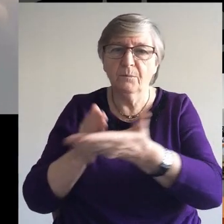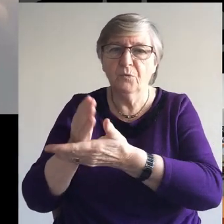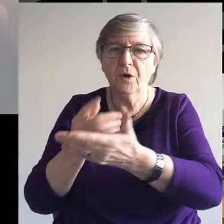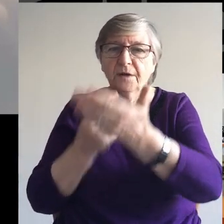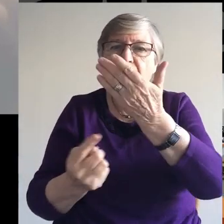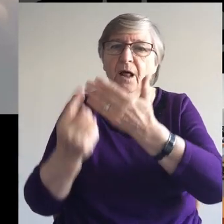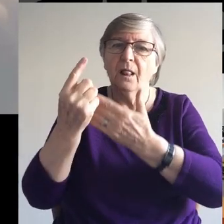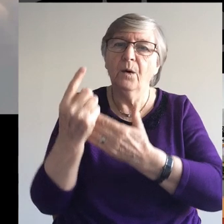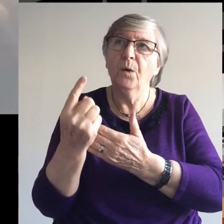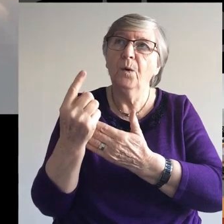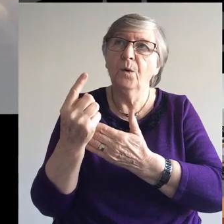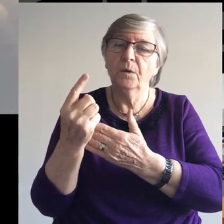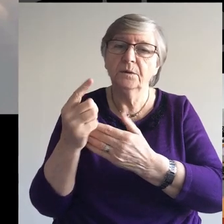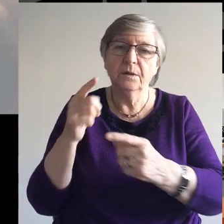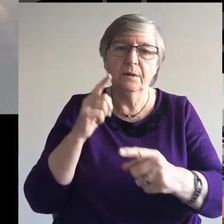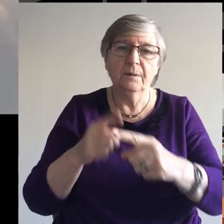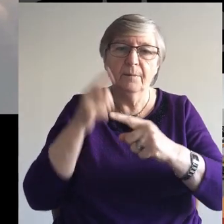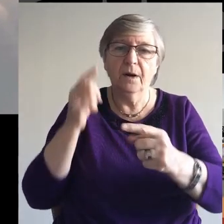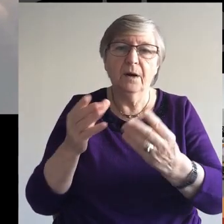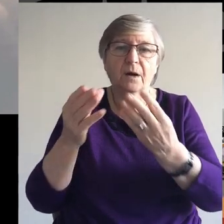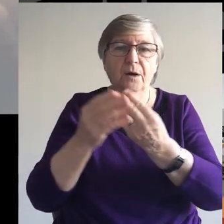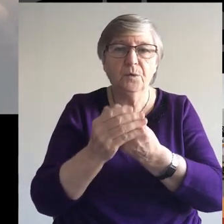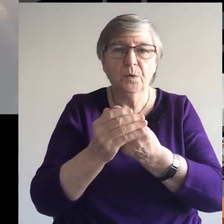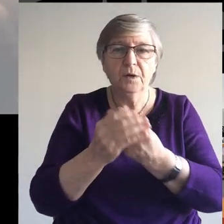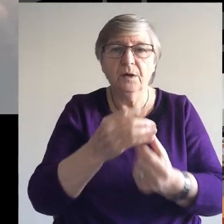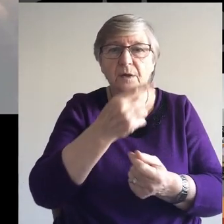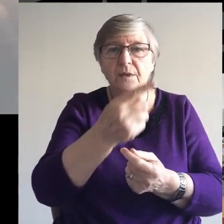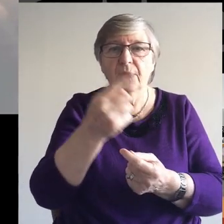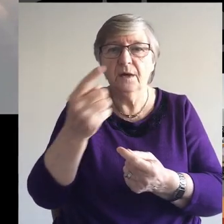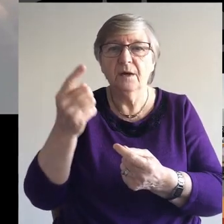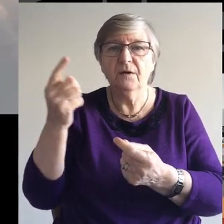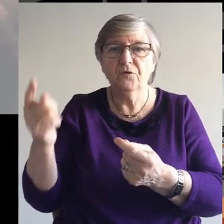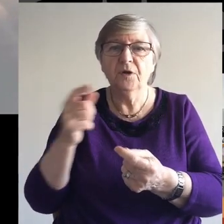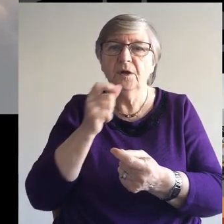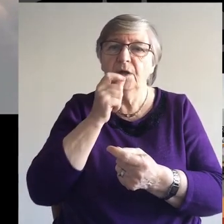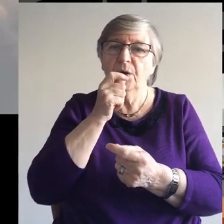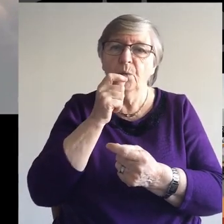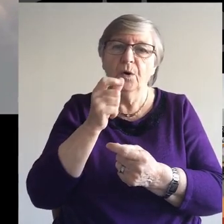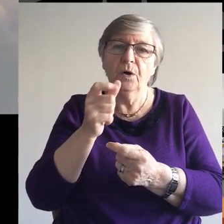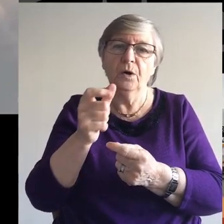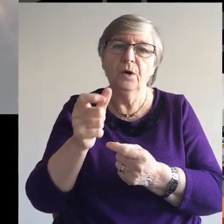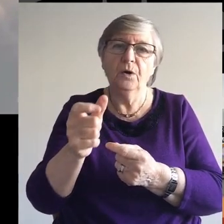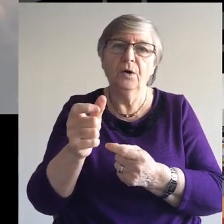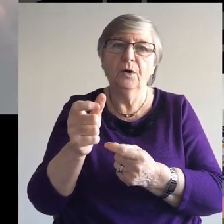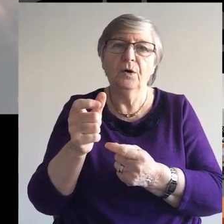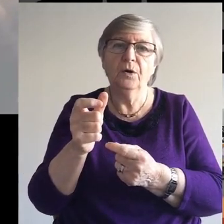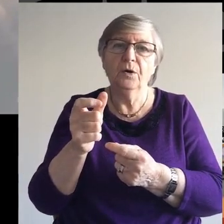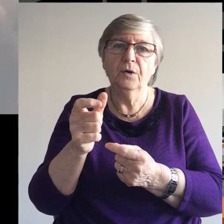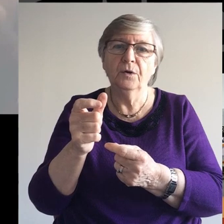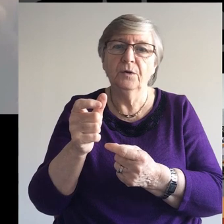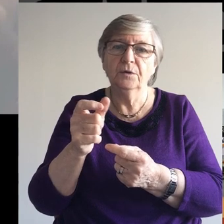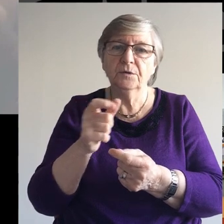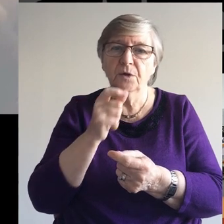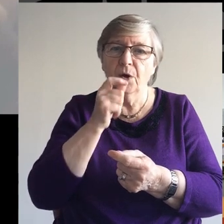the grace of the Lord, God the heavenly word,